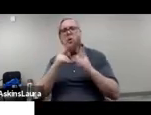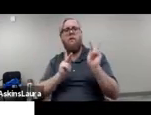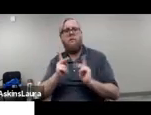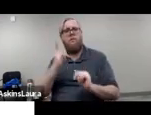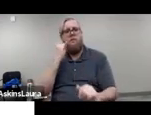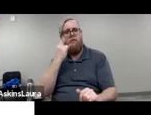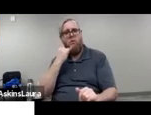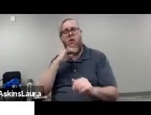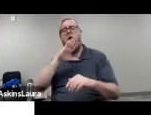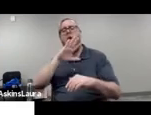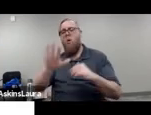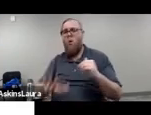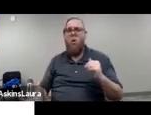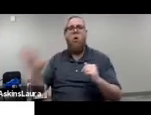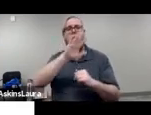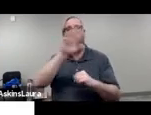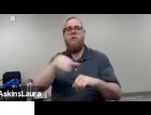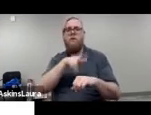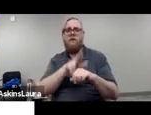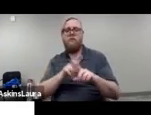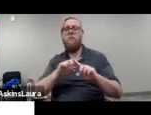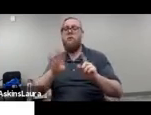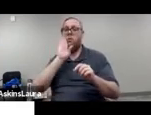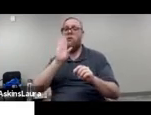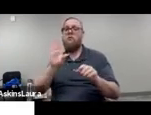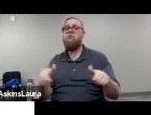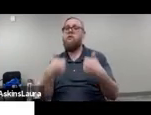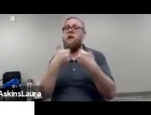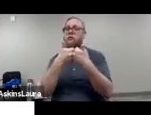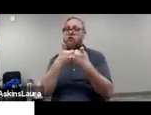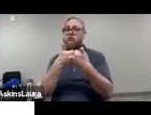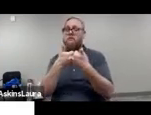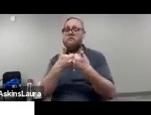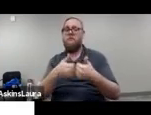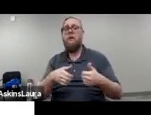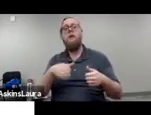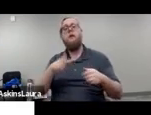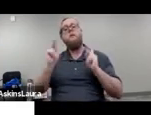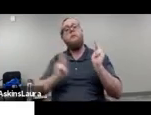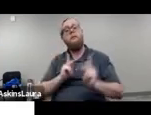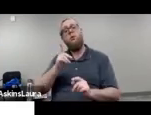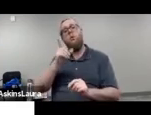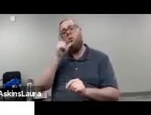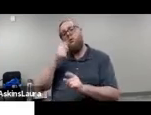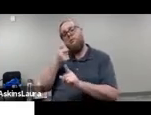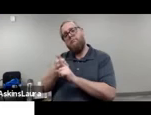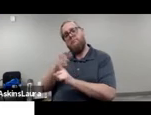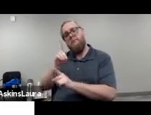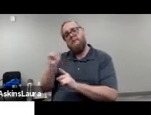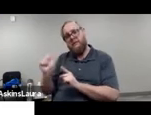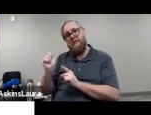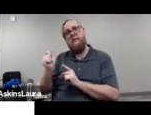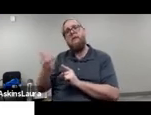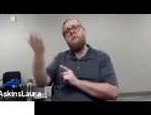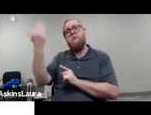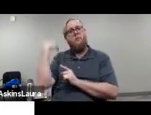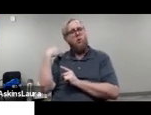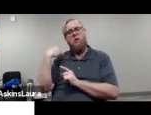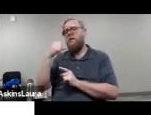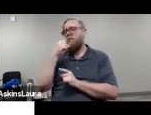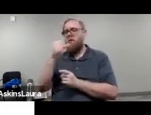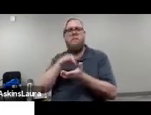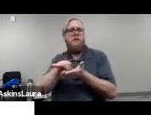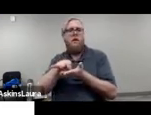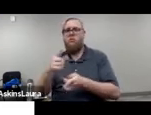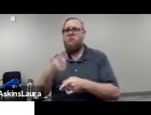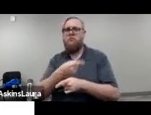nation, but we do have some challenges ahead. People with disabilities in the past have been hard-to-count and have not been counting the numbers that they